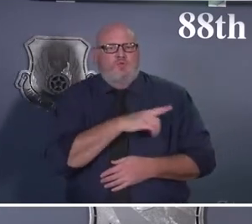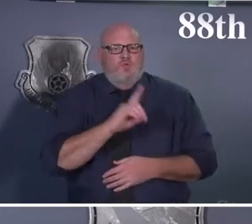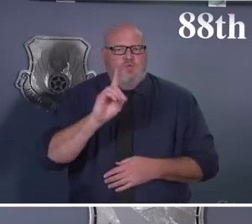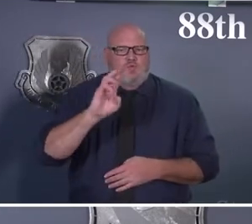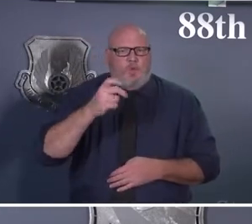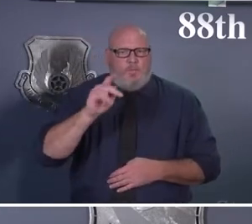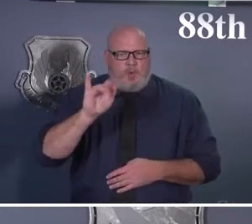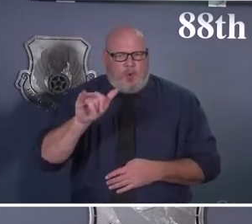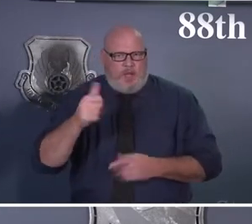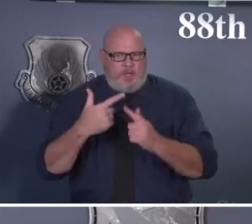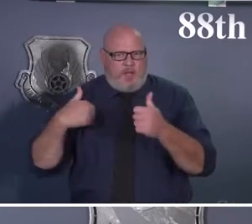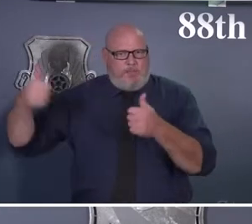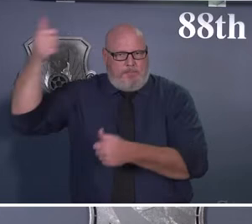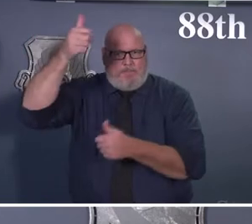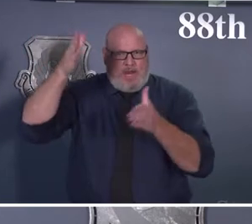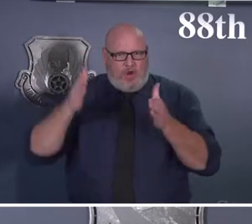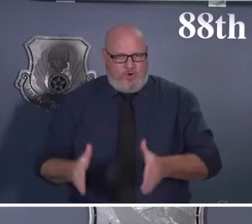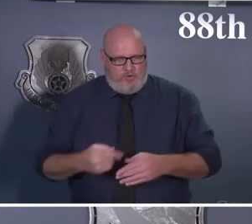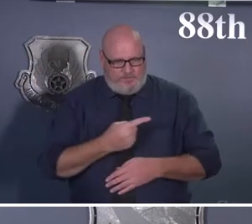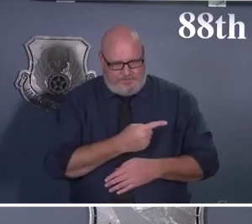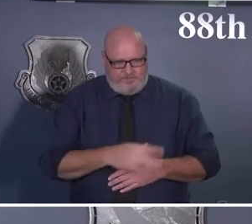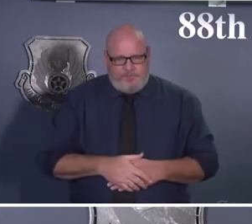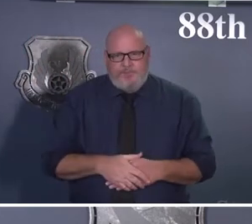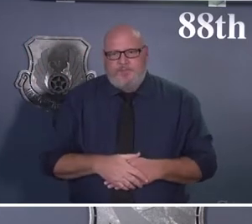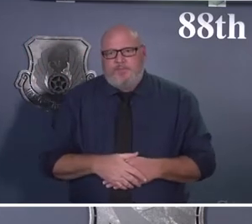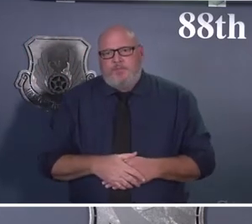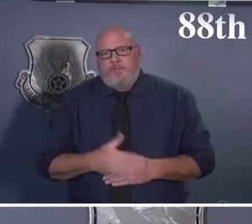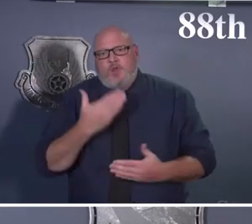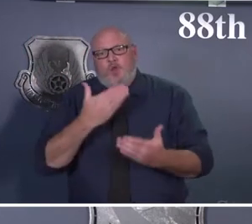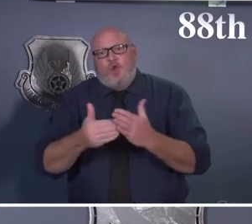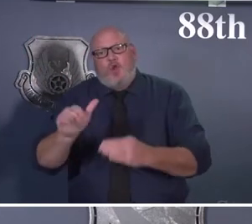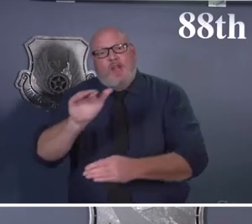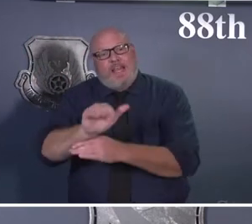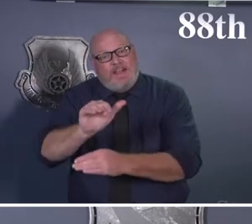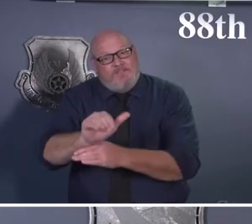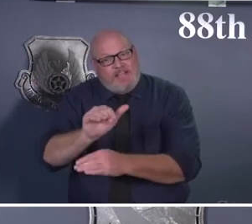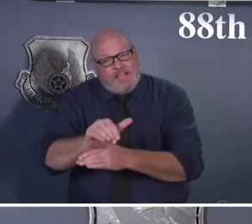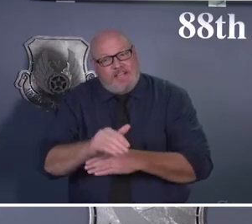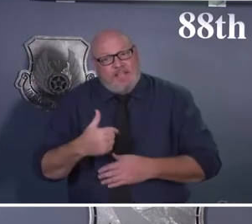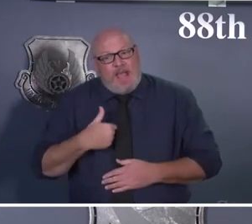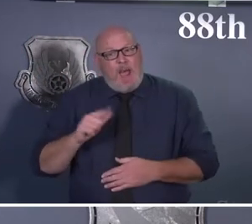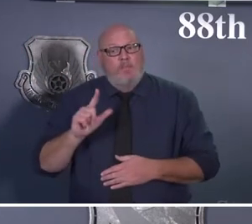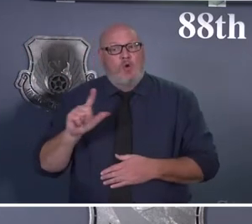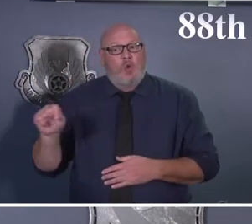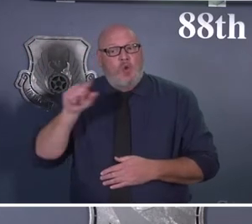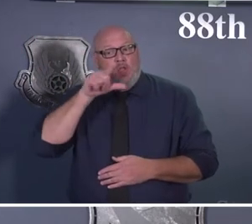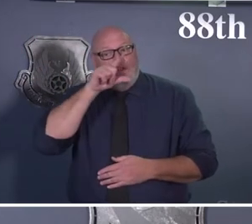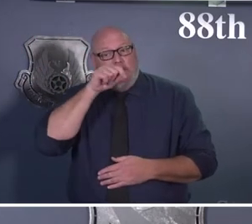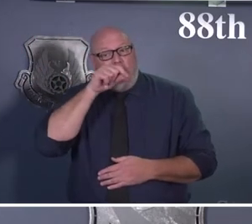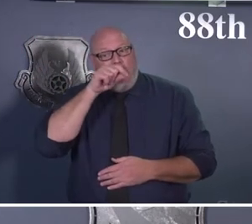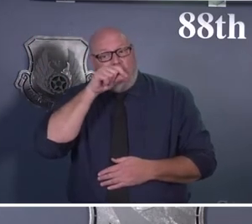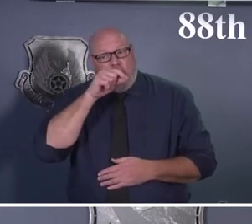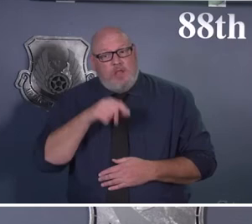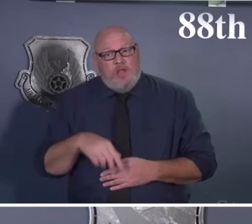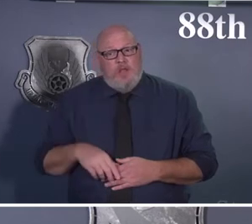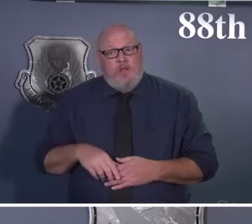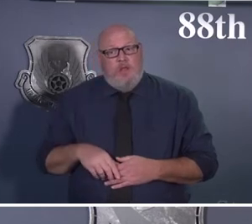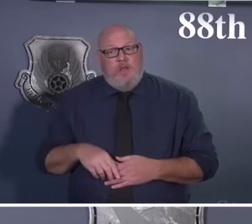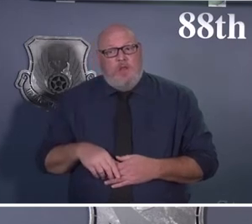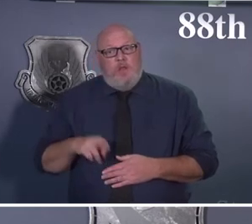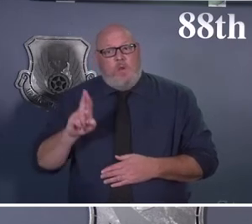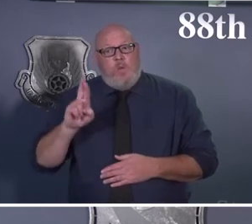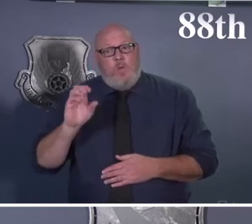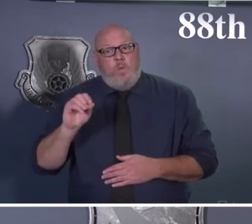So good evening, Team Wright-Patt. I'm Lieutenant Colonel Robertson Hill, Deputy Mission Support Group Commander. And so today I want to take an opportunity to quickly